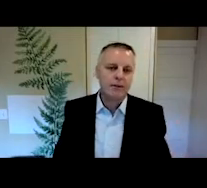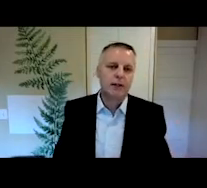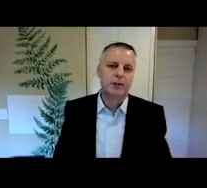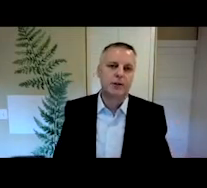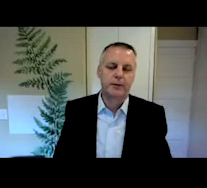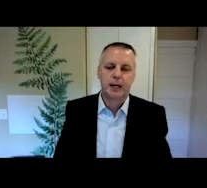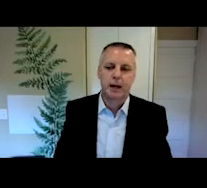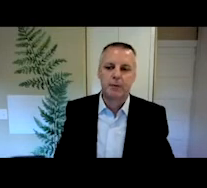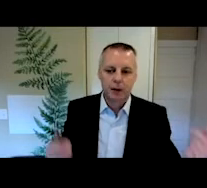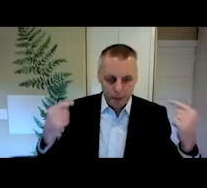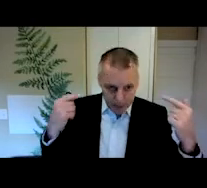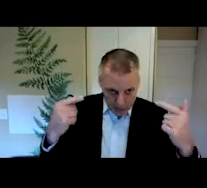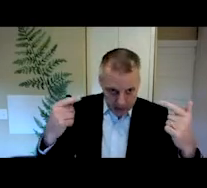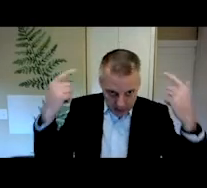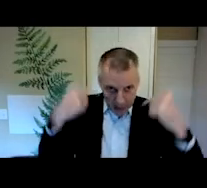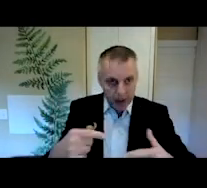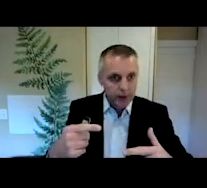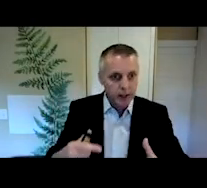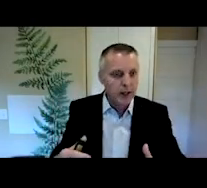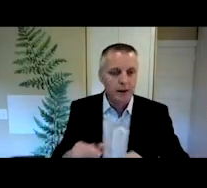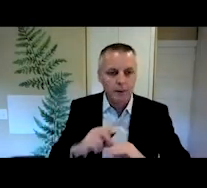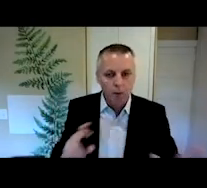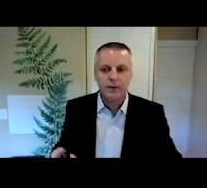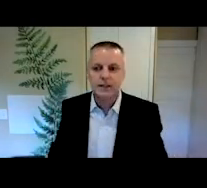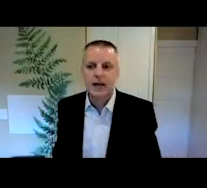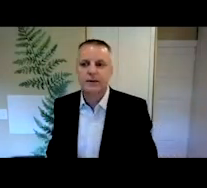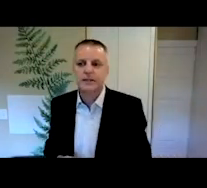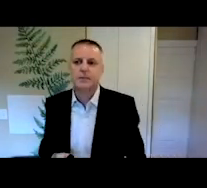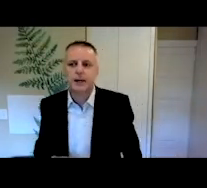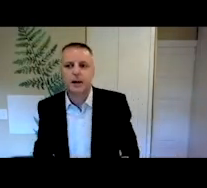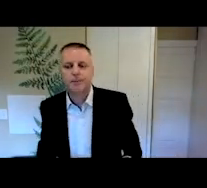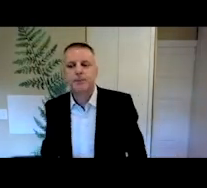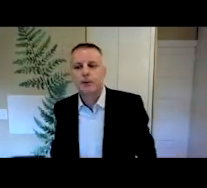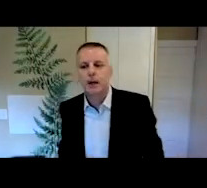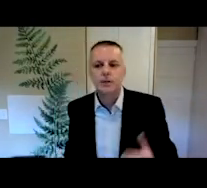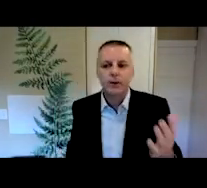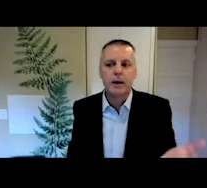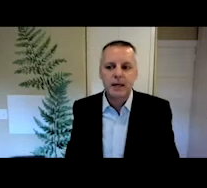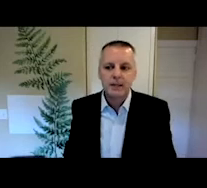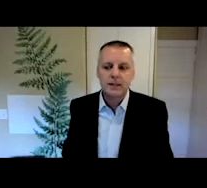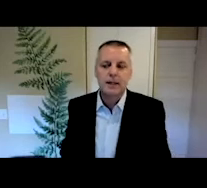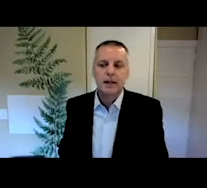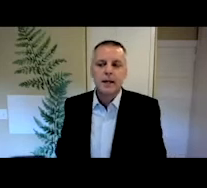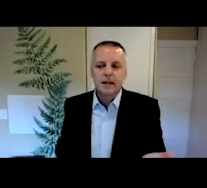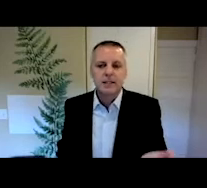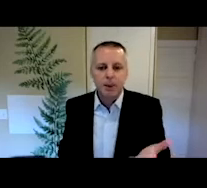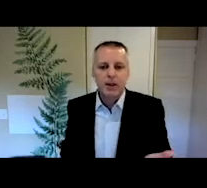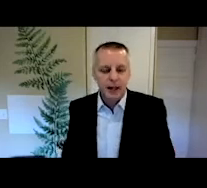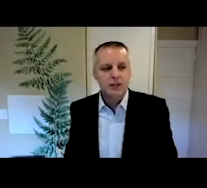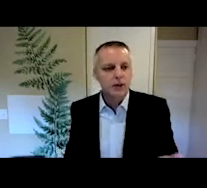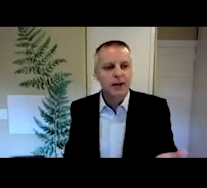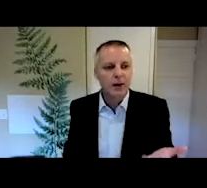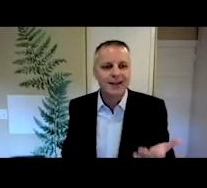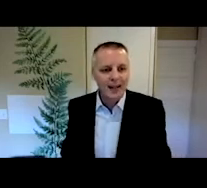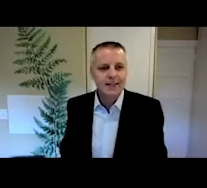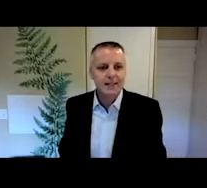doesn't have the luxury of time. They're composing and uttering at almost exactly the same time. Okay. So what that means is that spoken